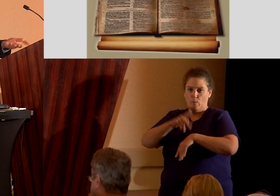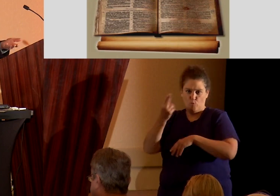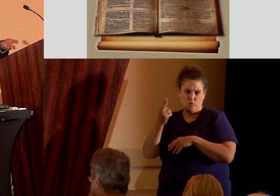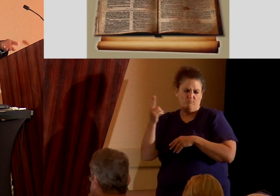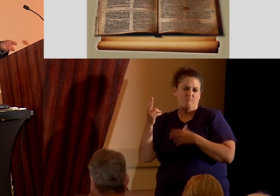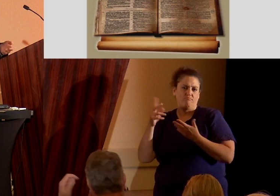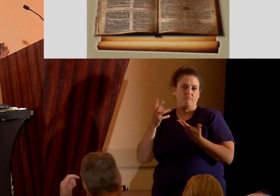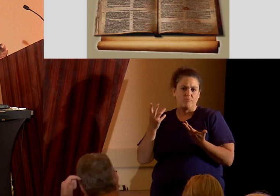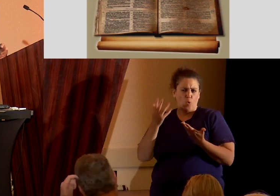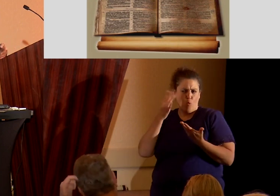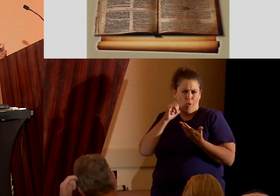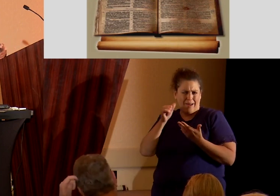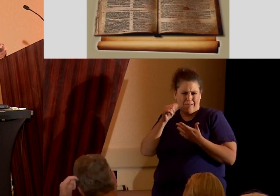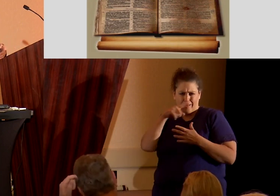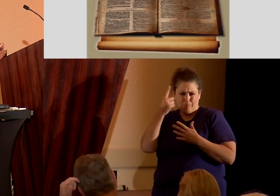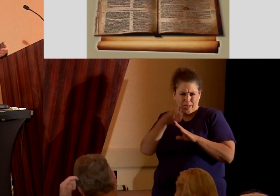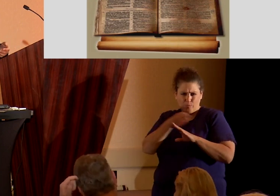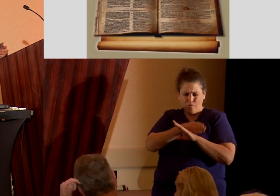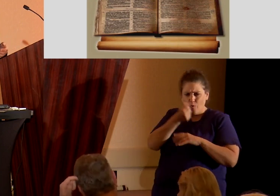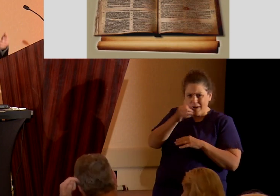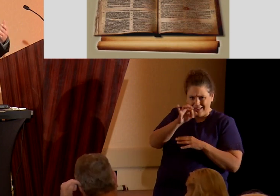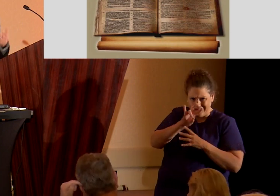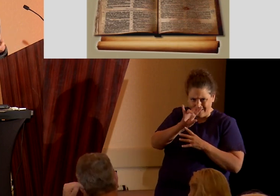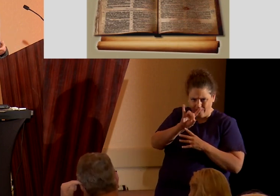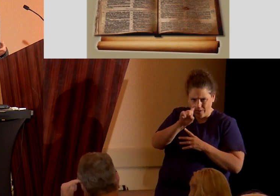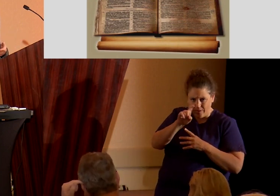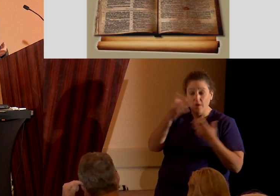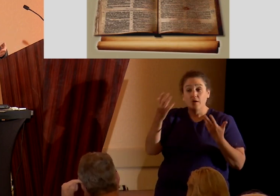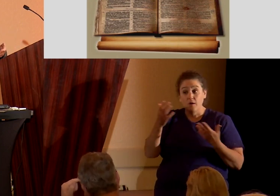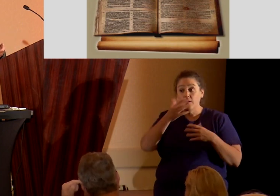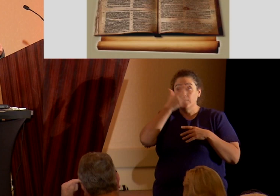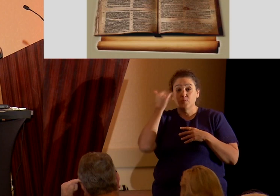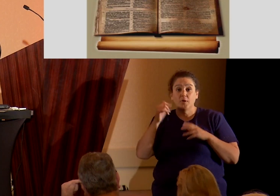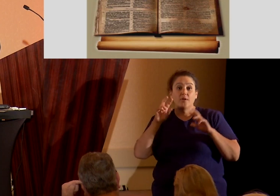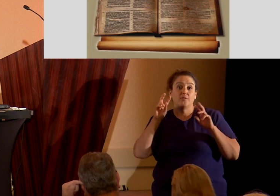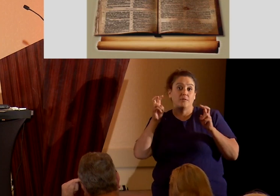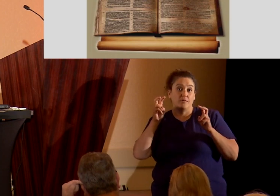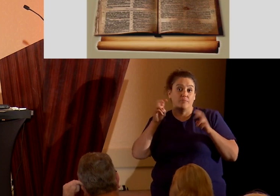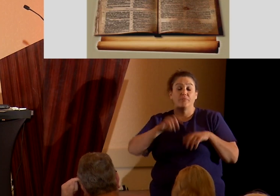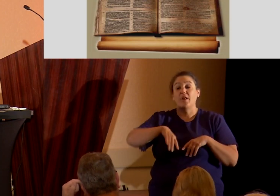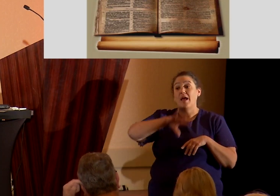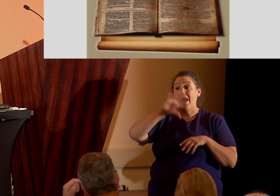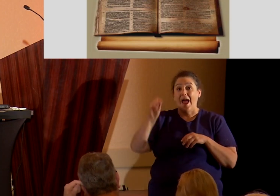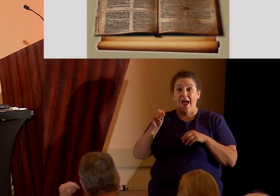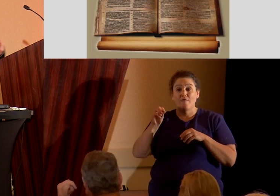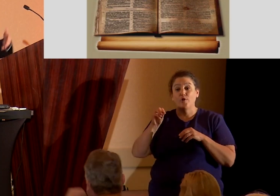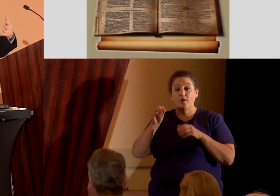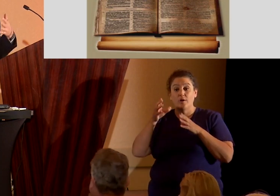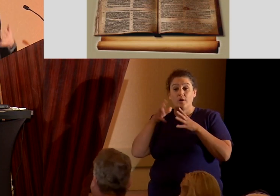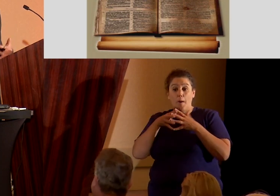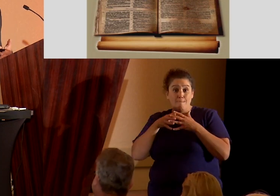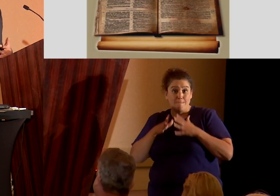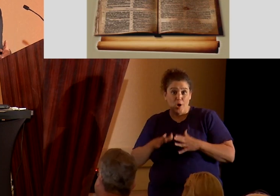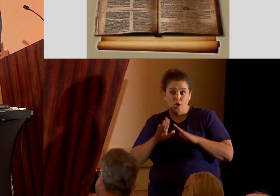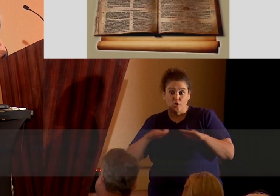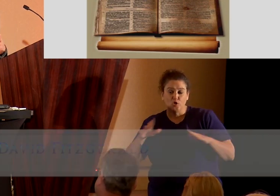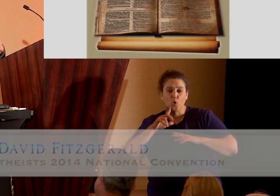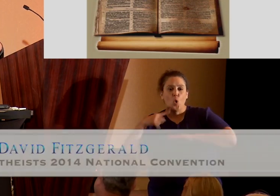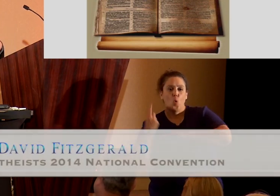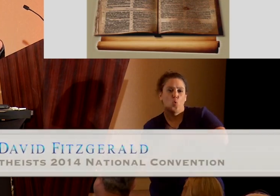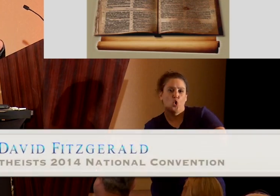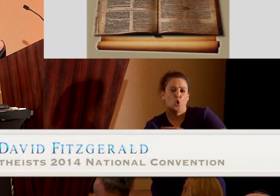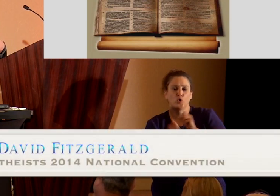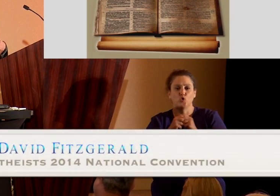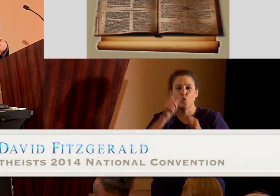why couldn't they do that before 1978? Well, it's because African-American children were cursed with black skin when they were pre-existent